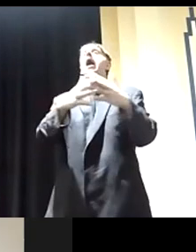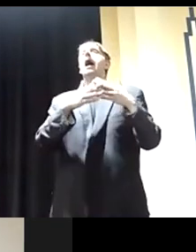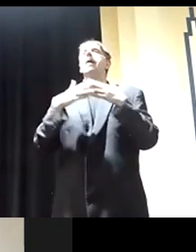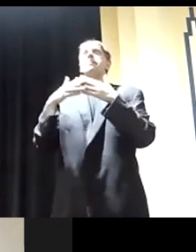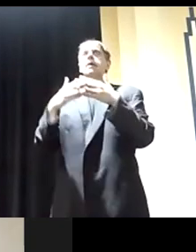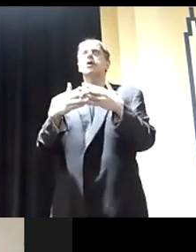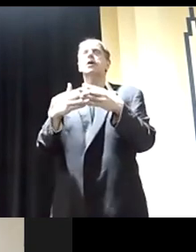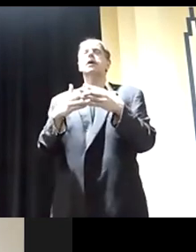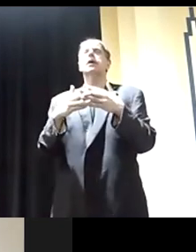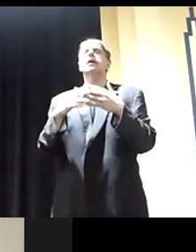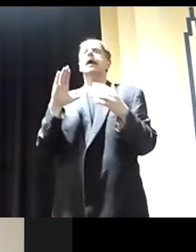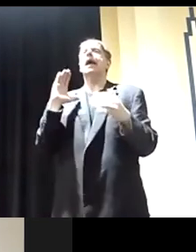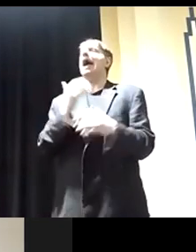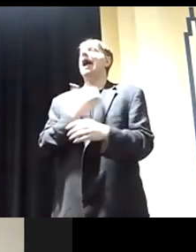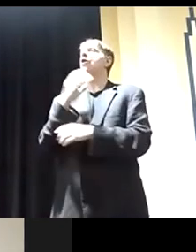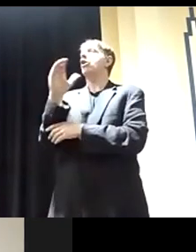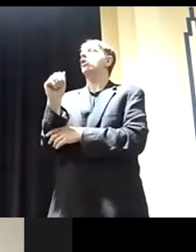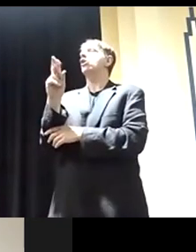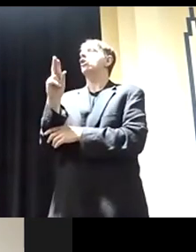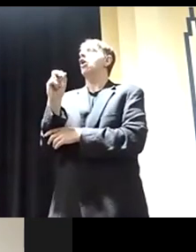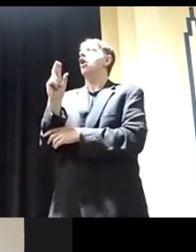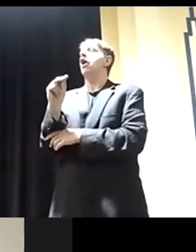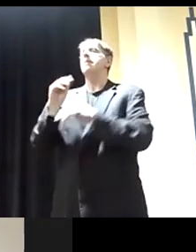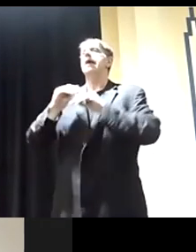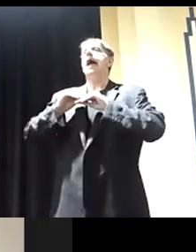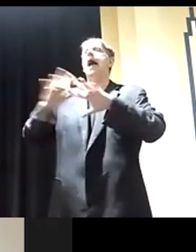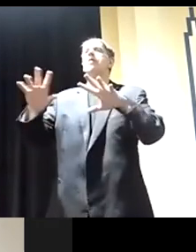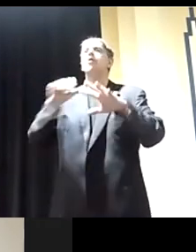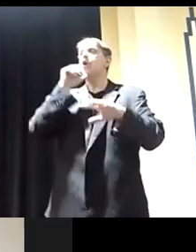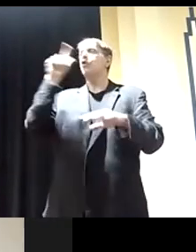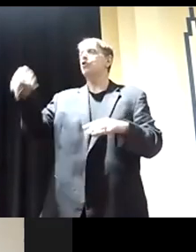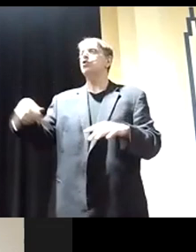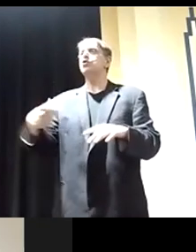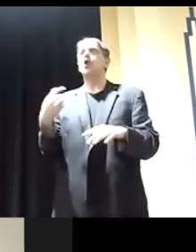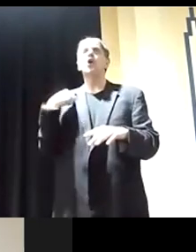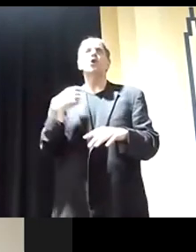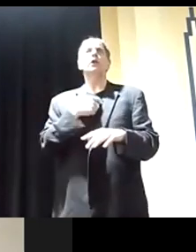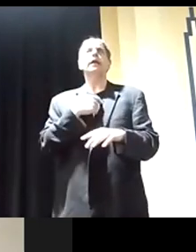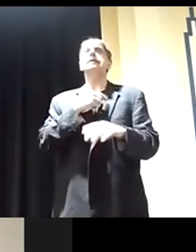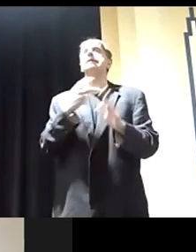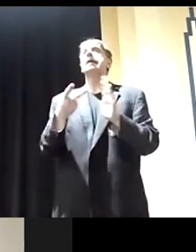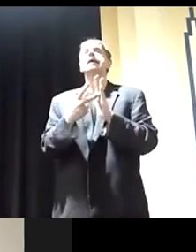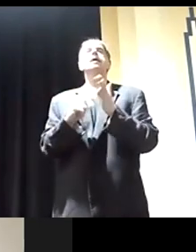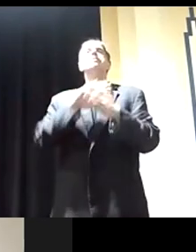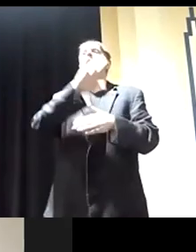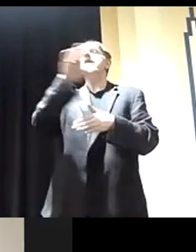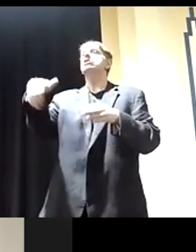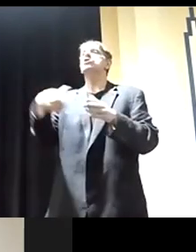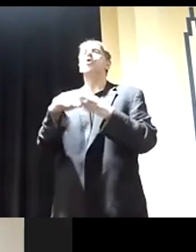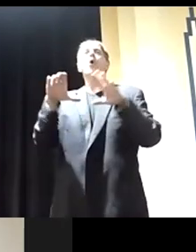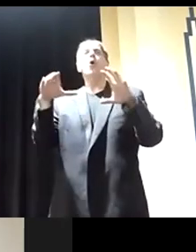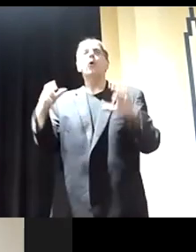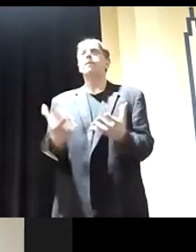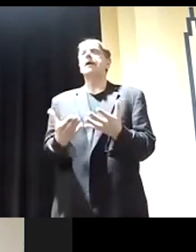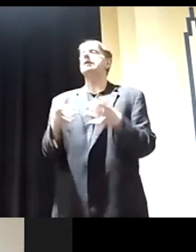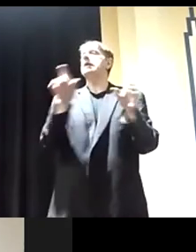terms of our carbon output. It's not just us. We have a whole globe. We have to be able to rally the globe the way we did with the Paris